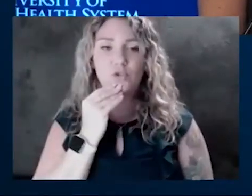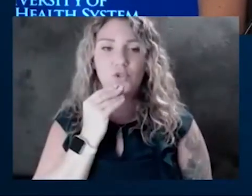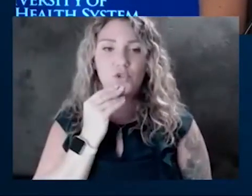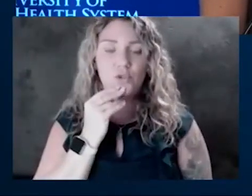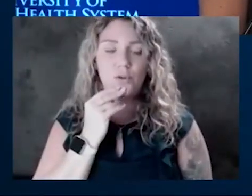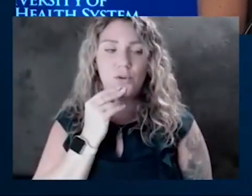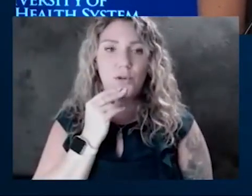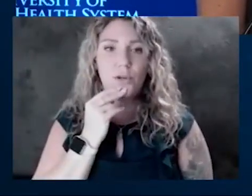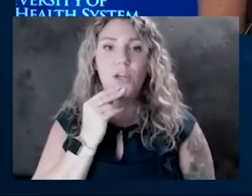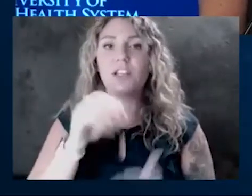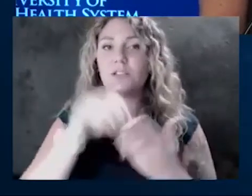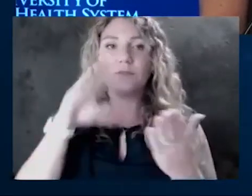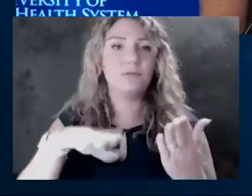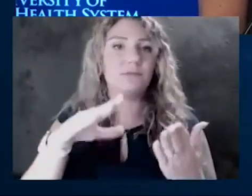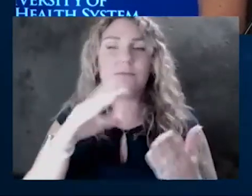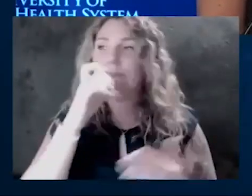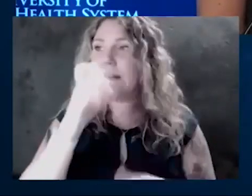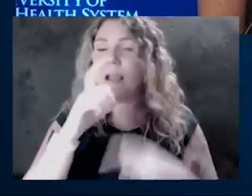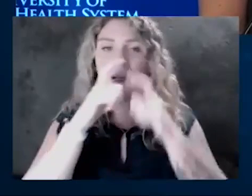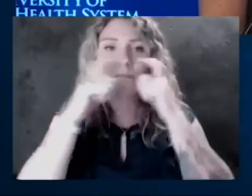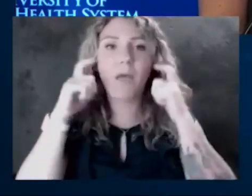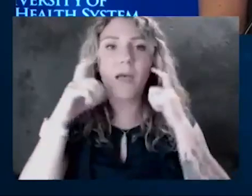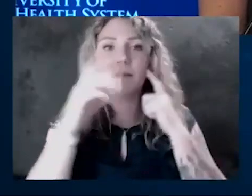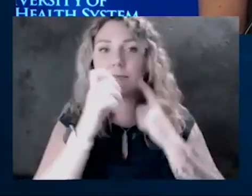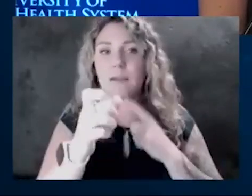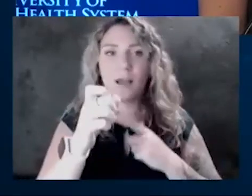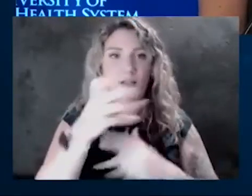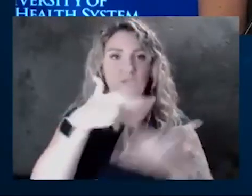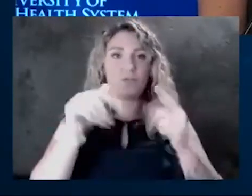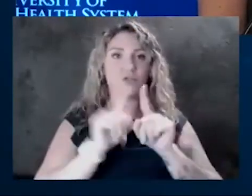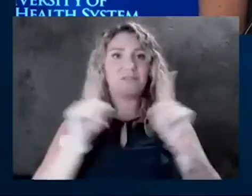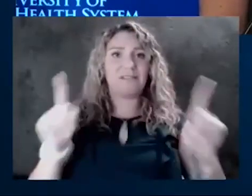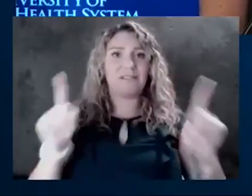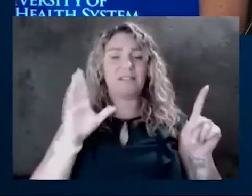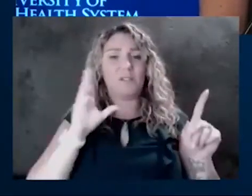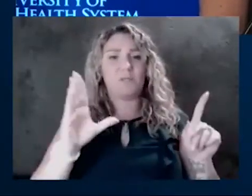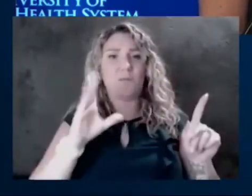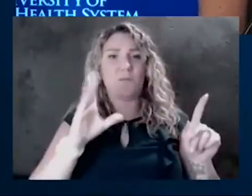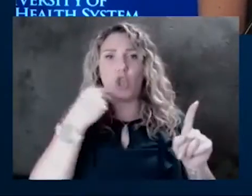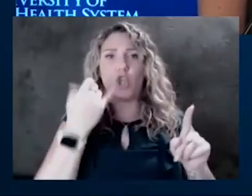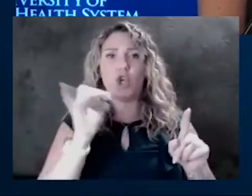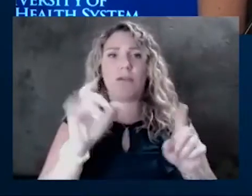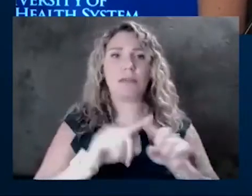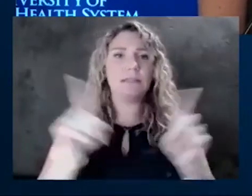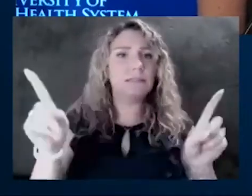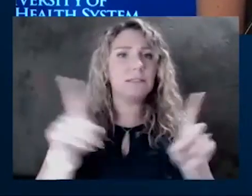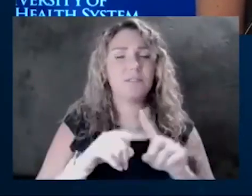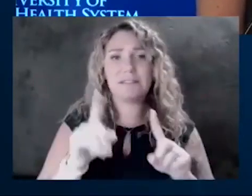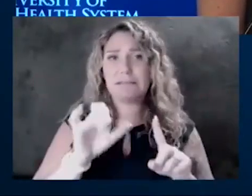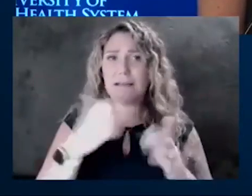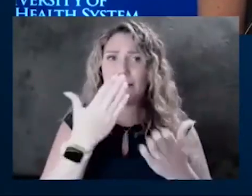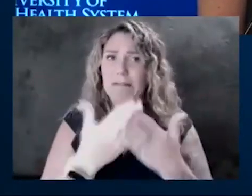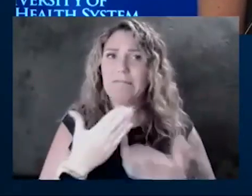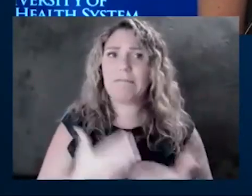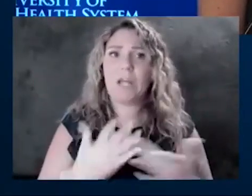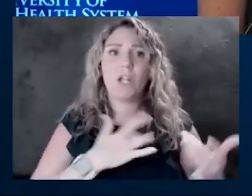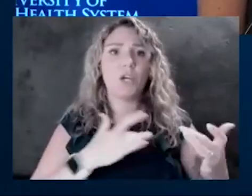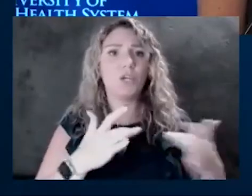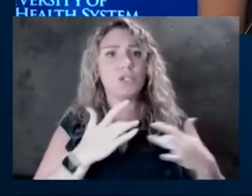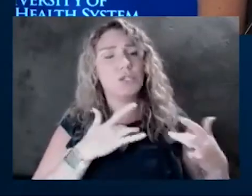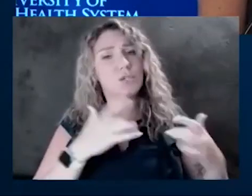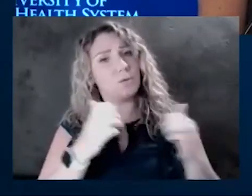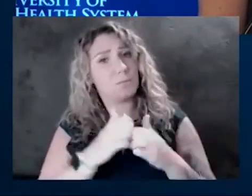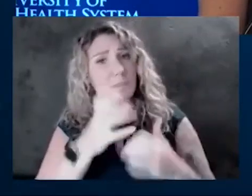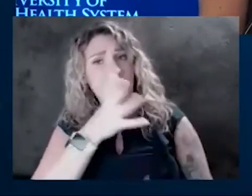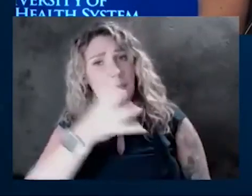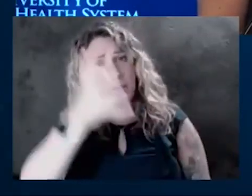socially distanced. It's going to look a little different this year. Is this a concern? Is this a valid concern as a parent? Julianne,